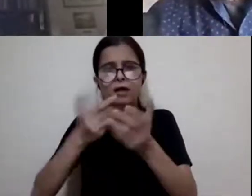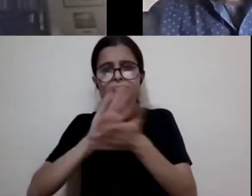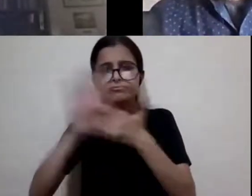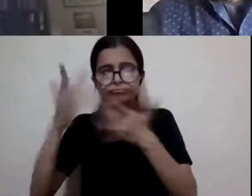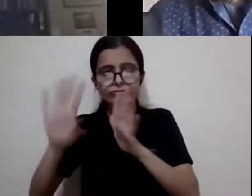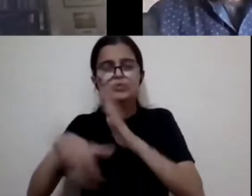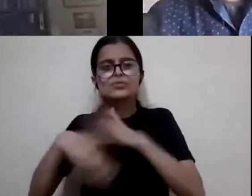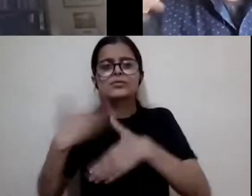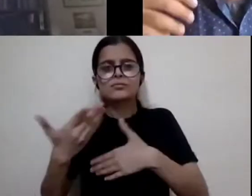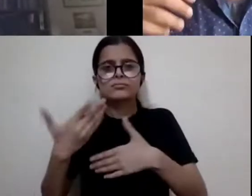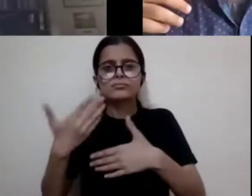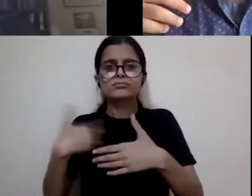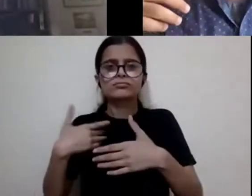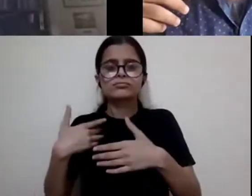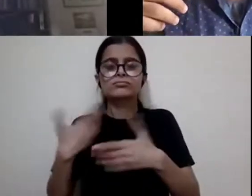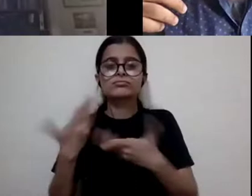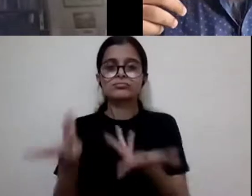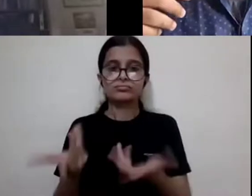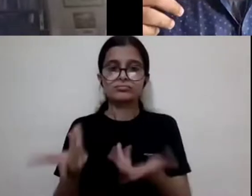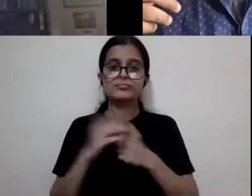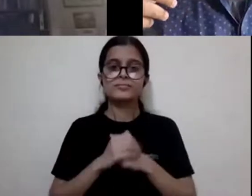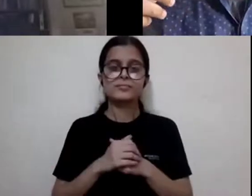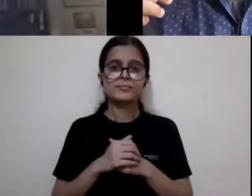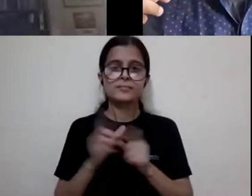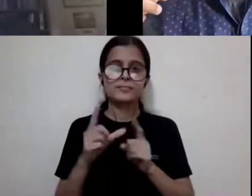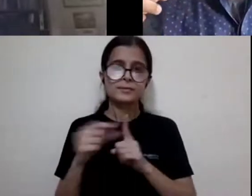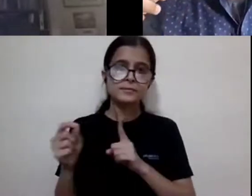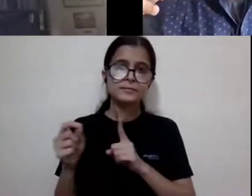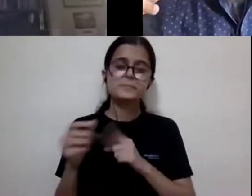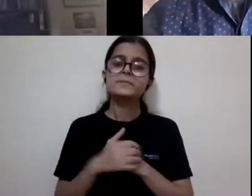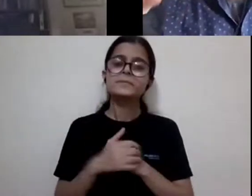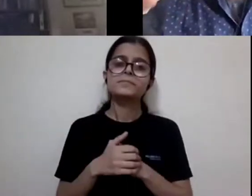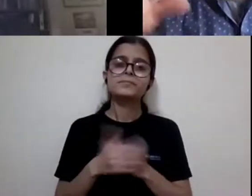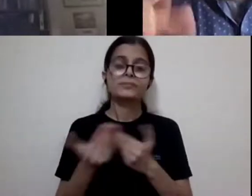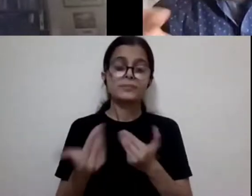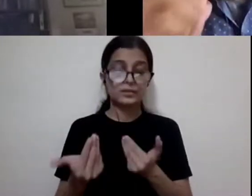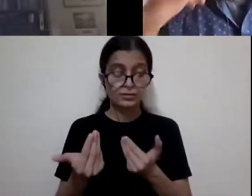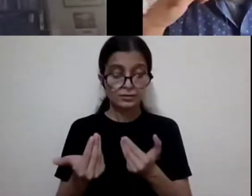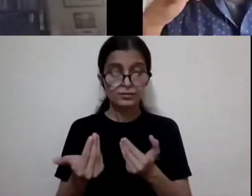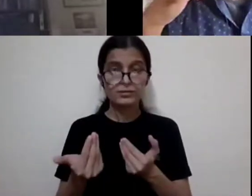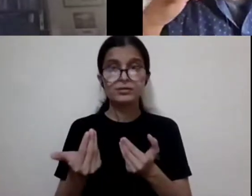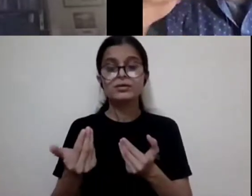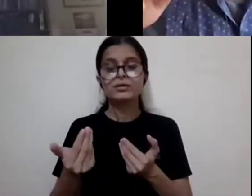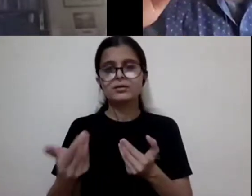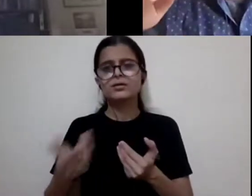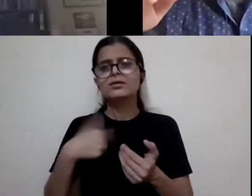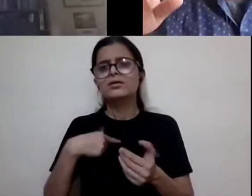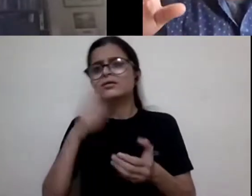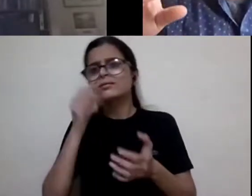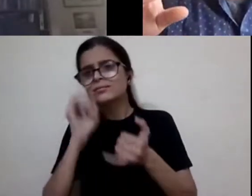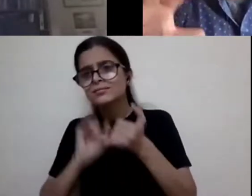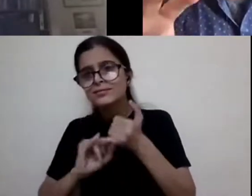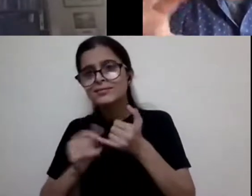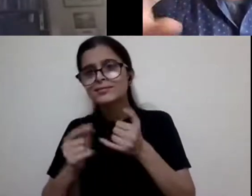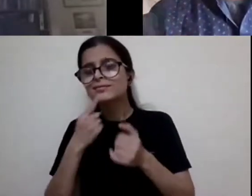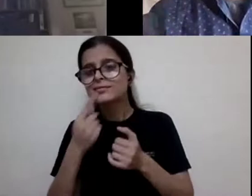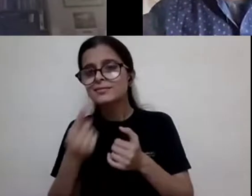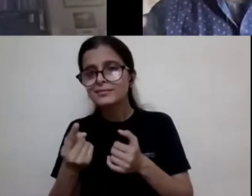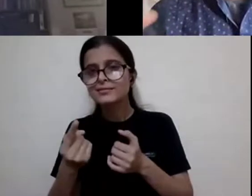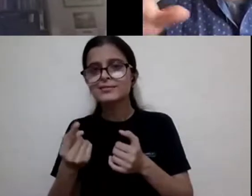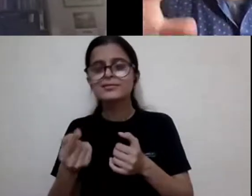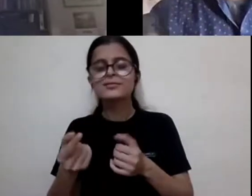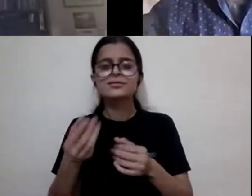my undergrad and was moving into post-graduation. And we were tasked by Samesh to do certain